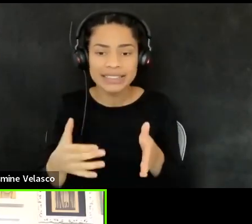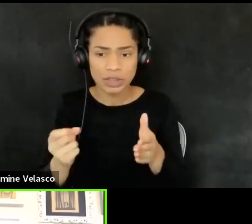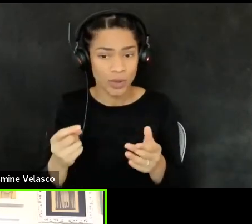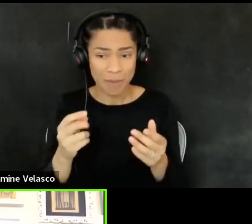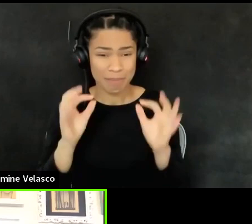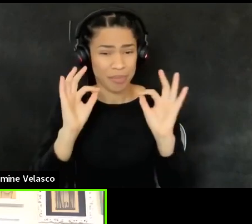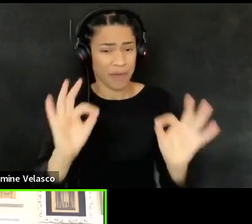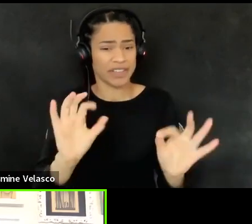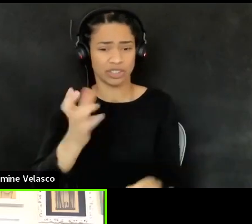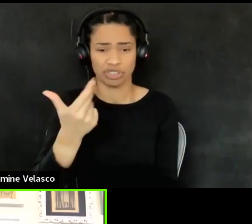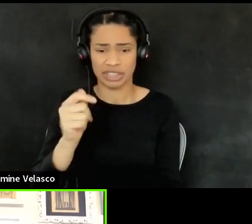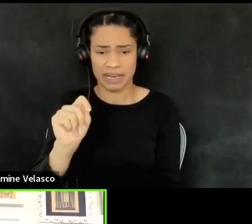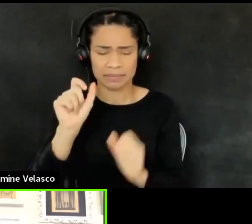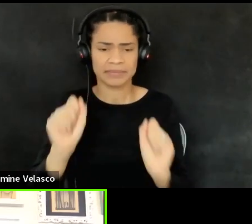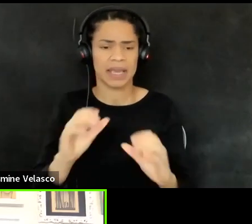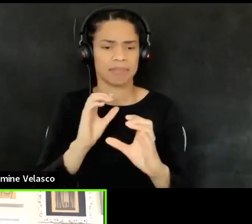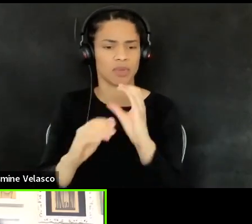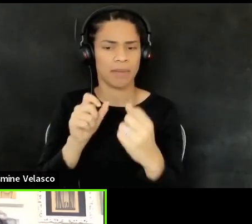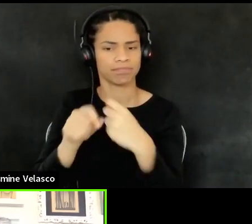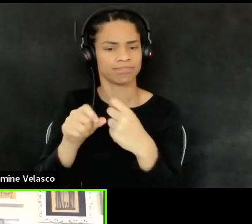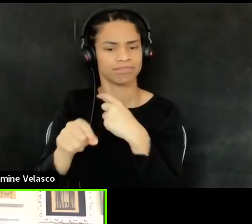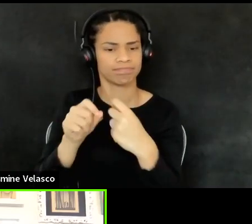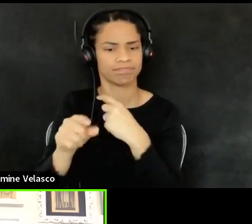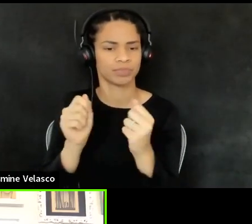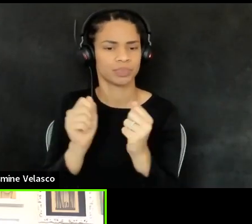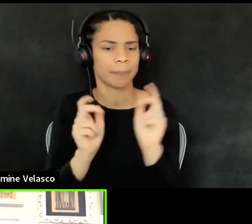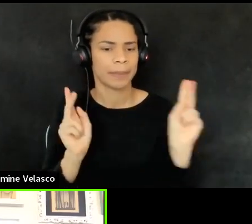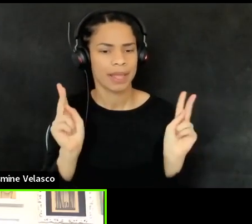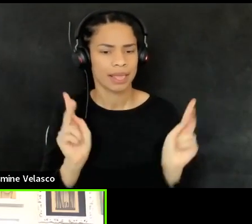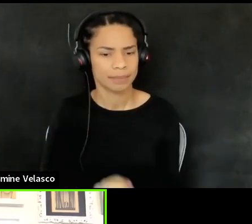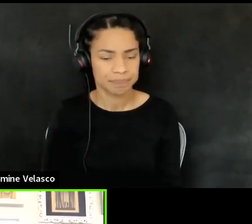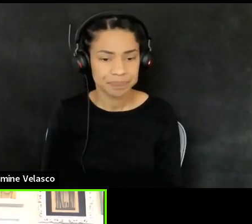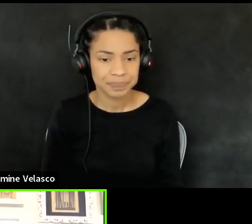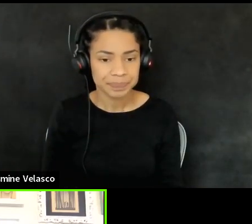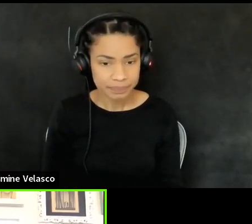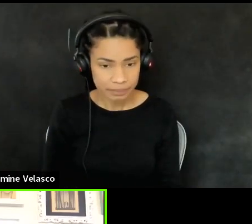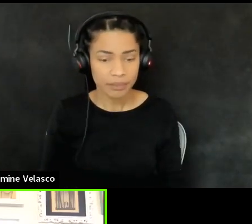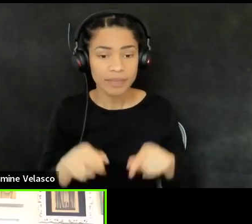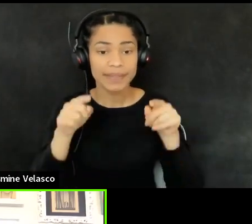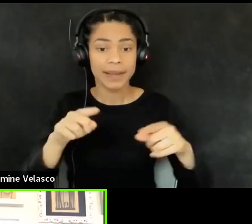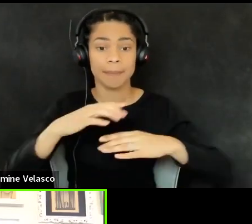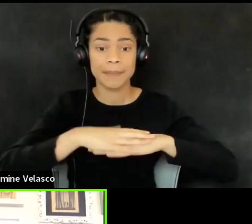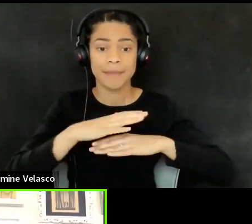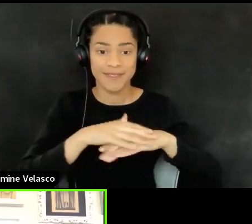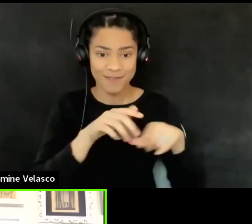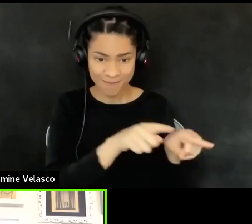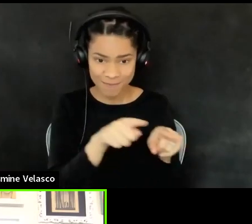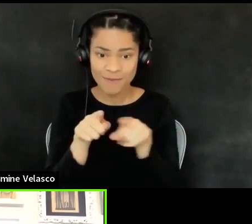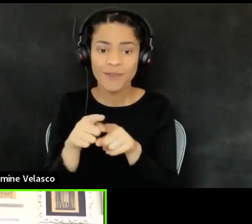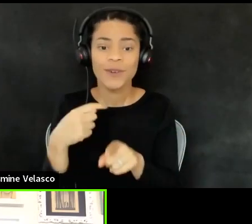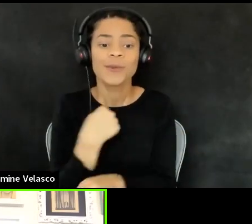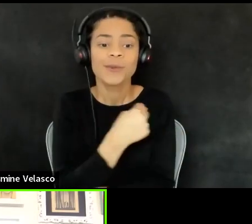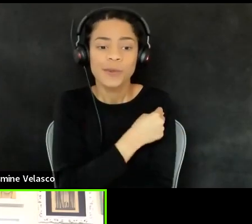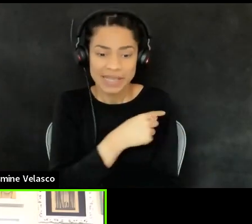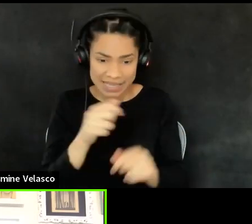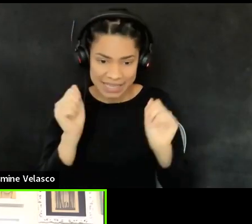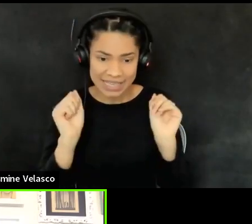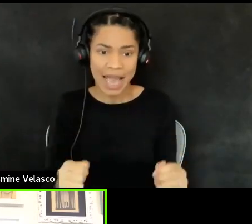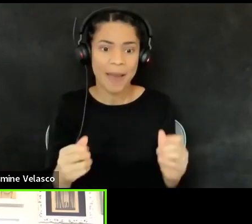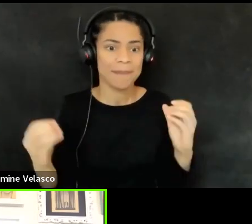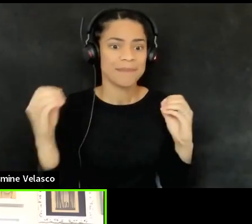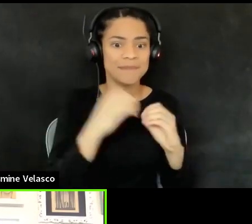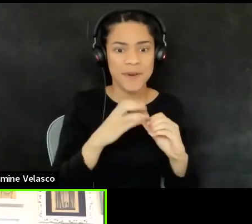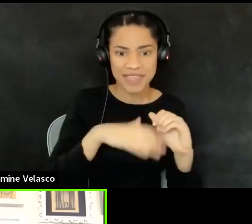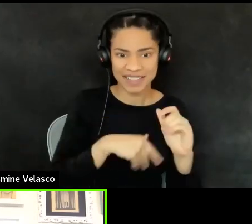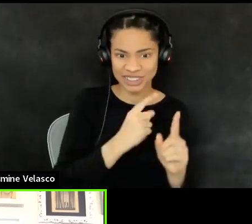simple way to engage and communicate with people. This platform also allows us to take chatting a step further